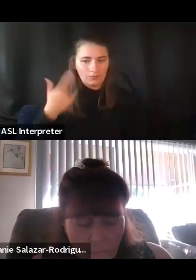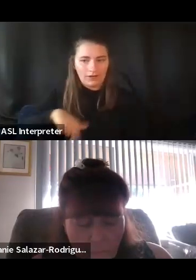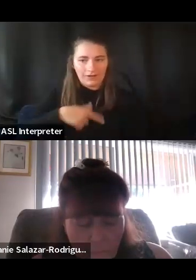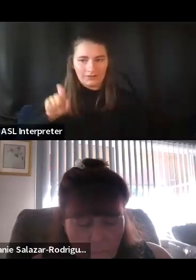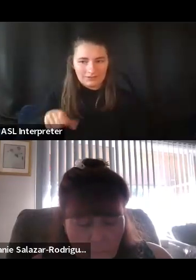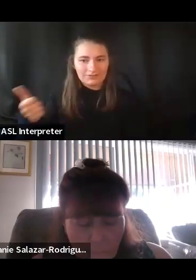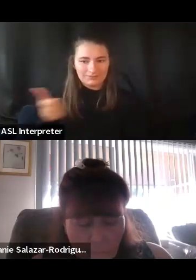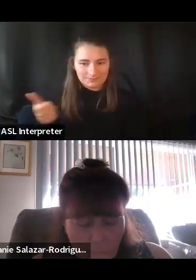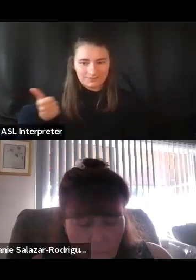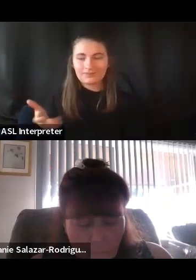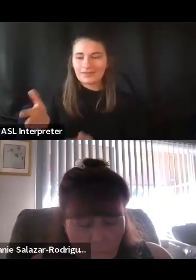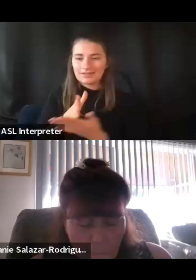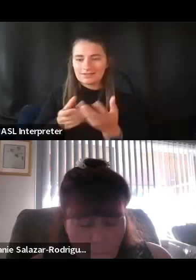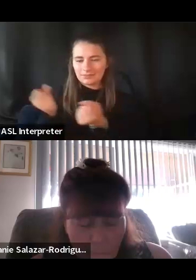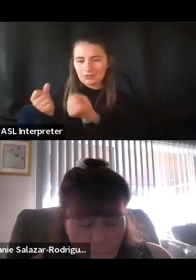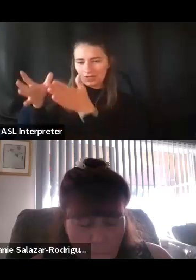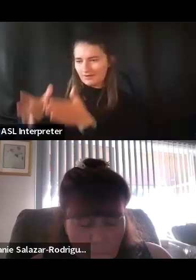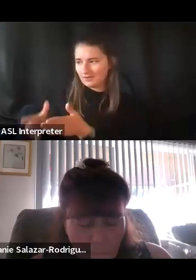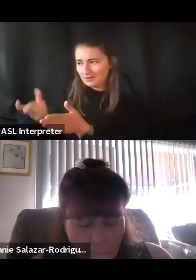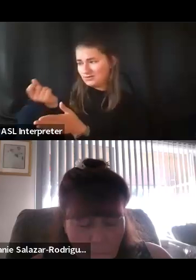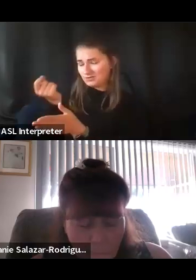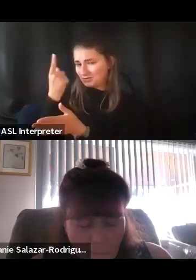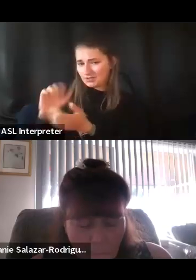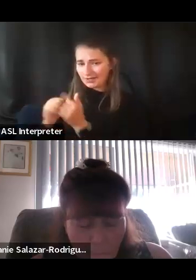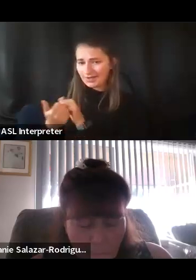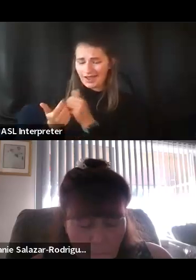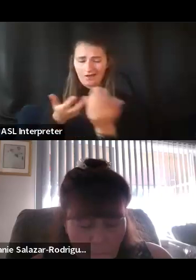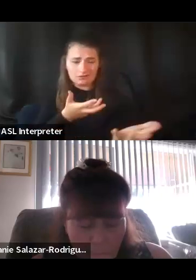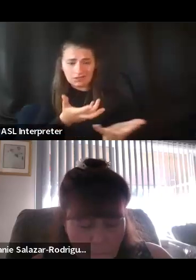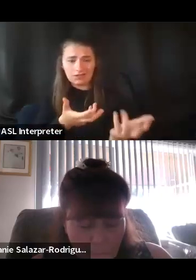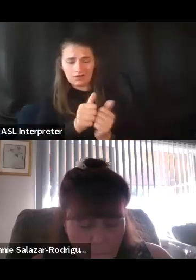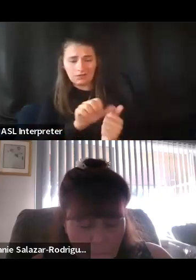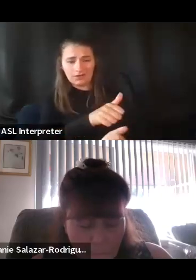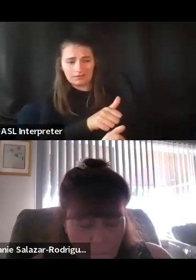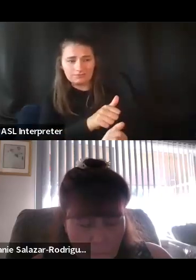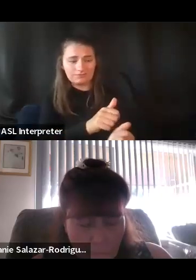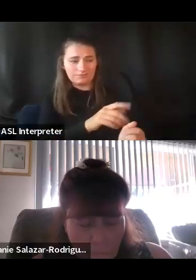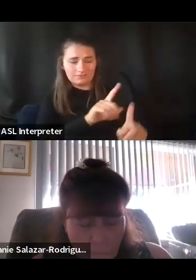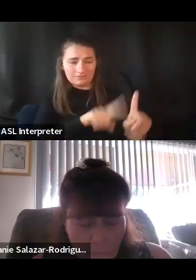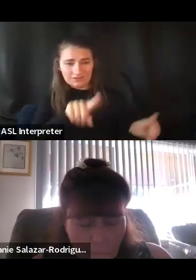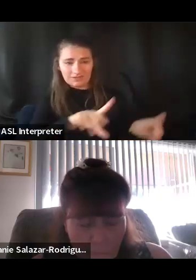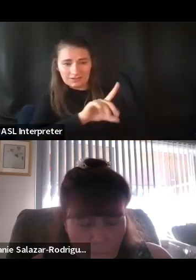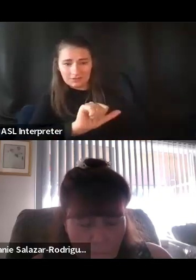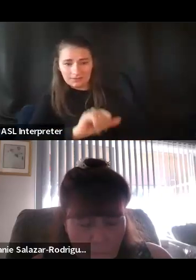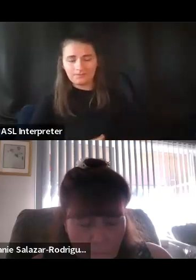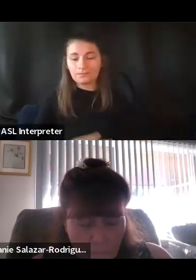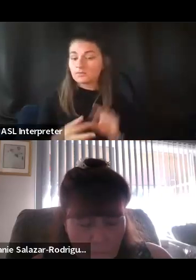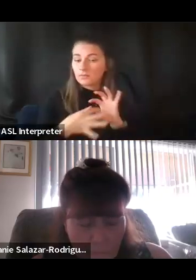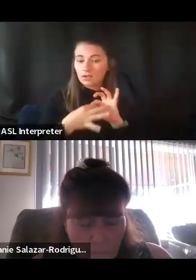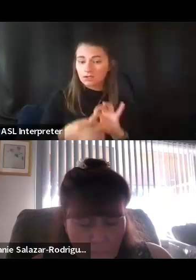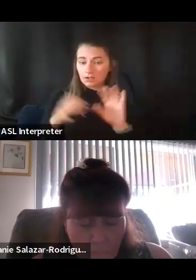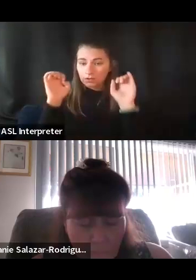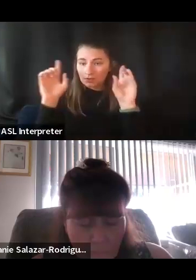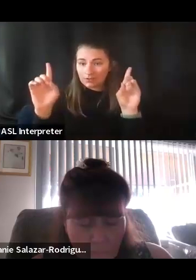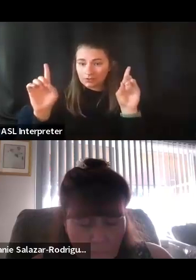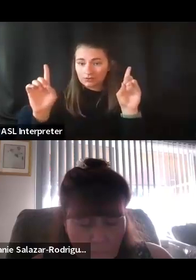drivers don't understand how to deal with different types of disabilities. With education, since